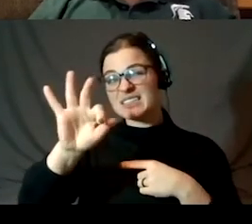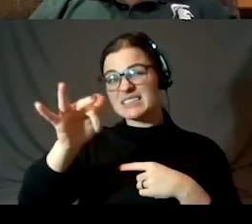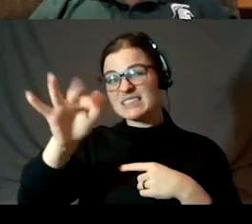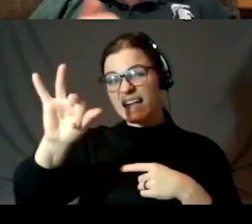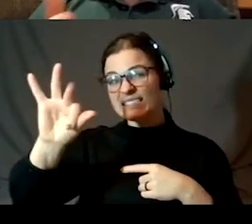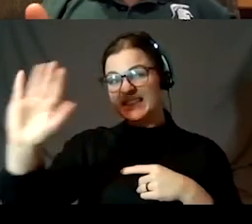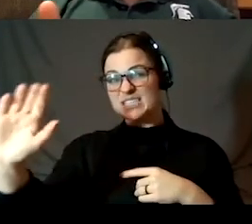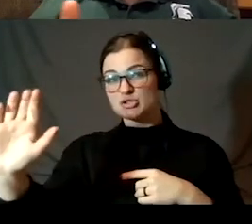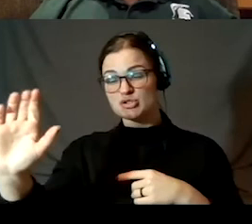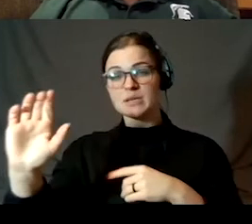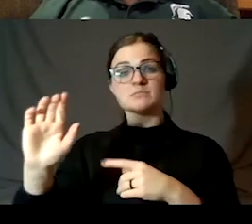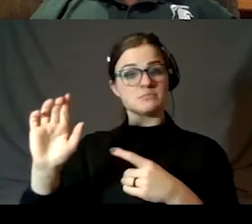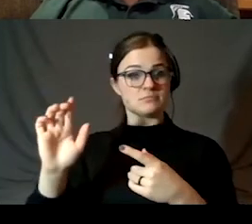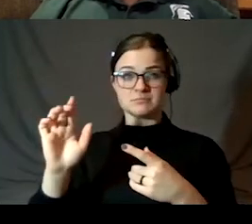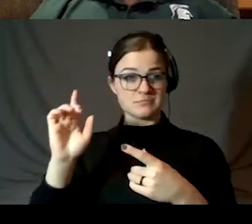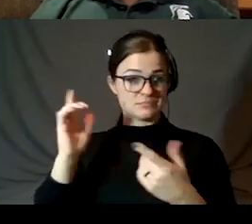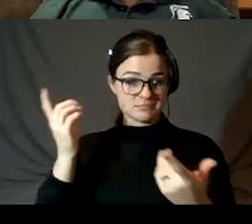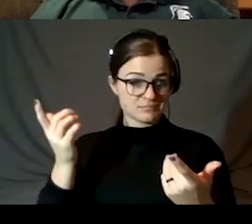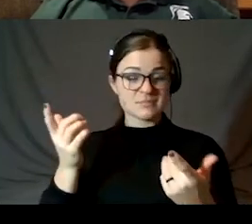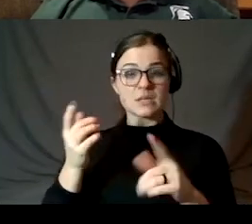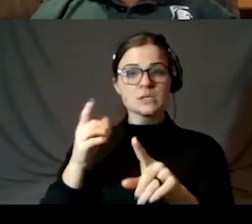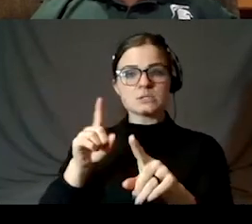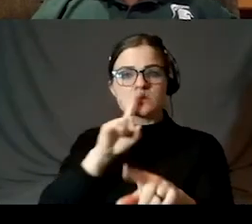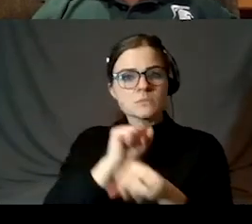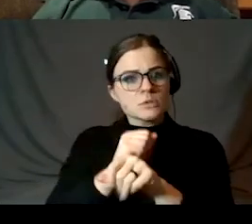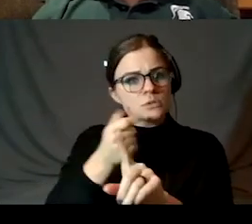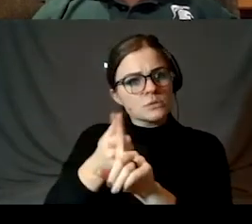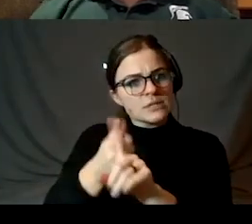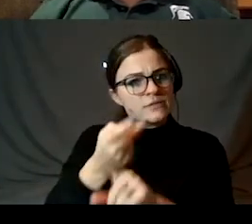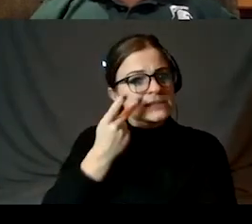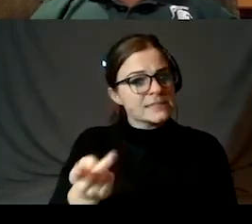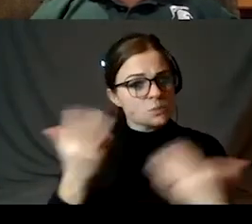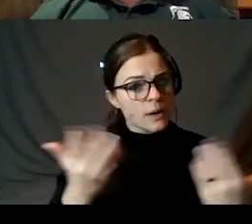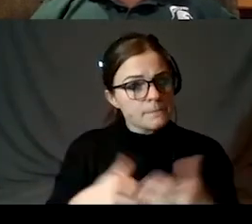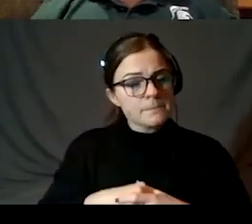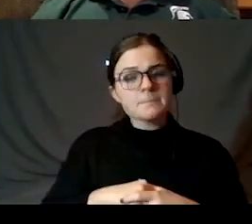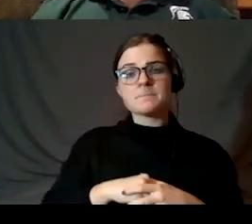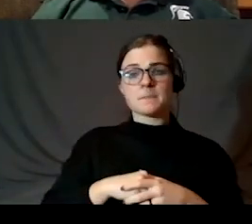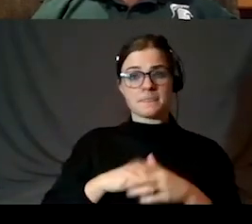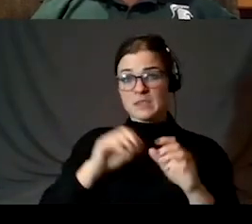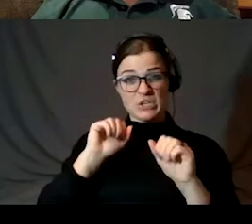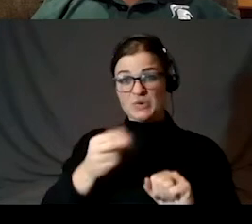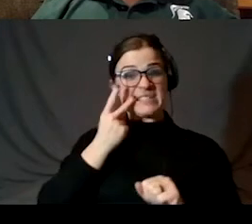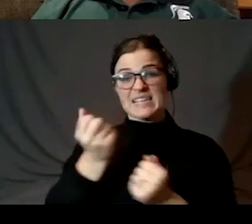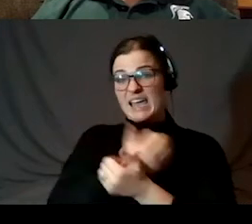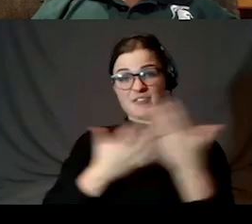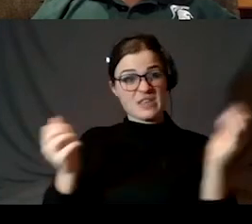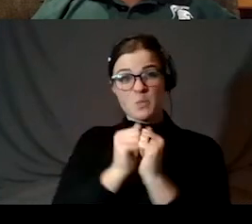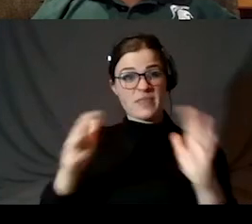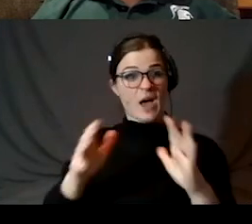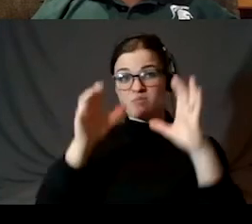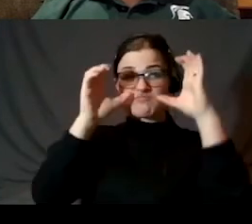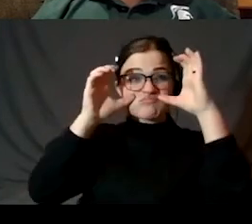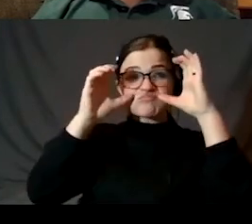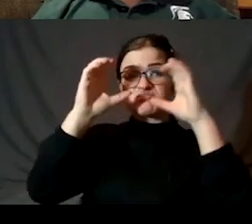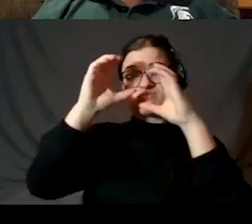What can you, no pun intended, what can you see for yourself on the Moon? You can see all of these with the unaided eye. I've got a drawing, you can get